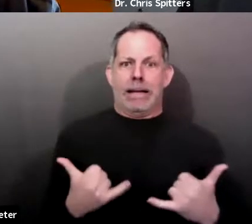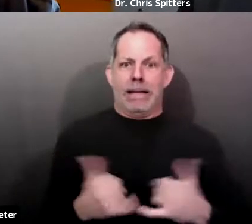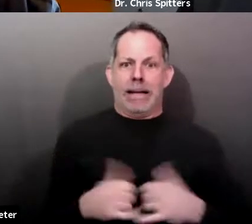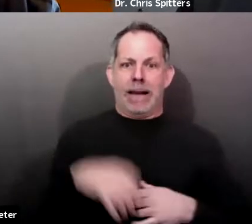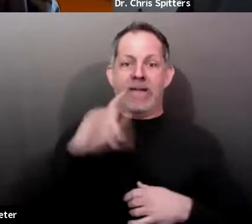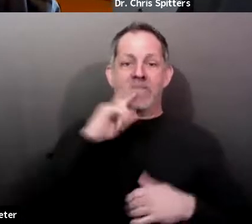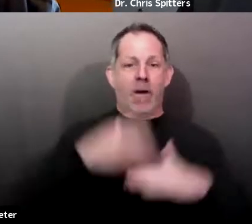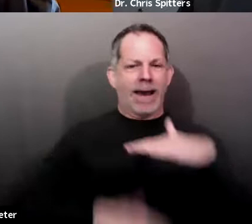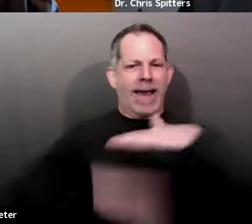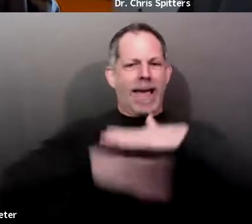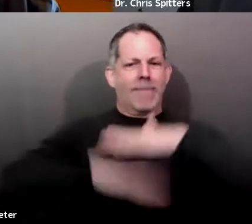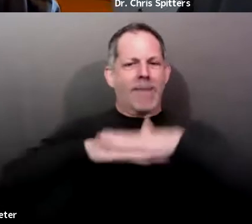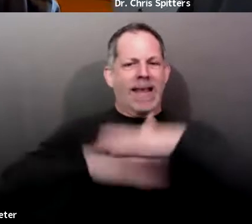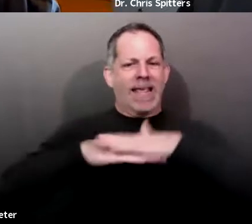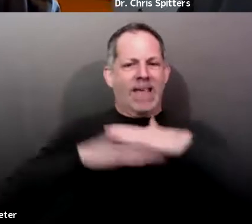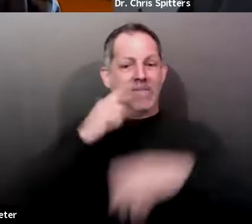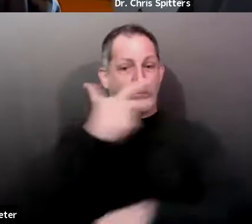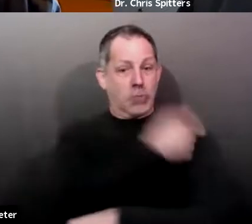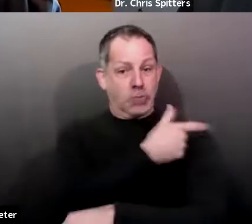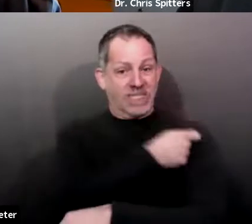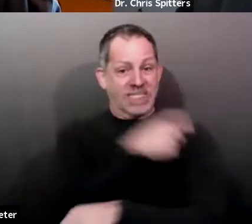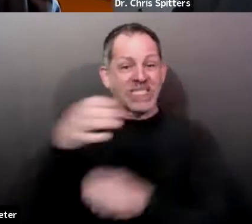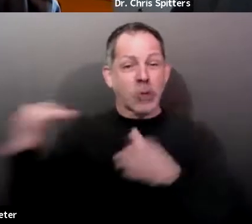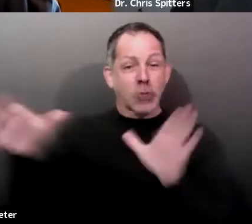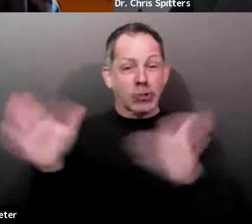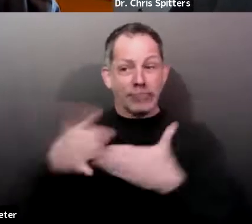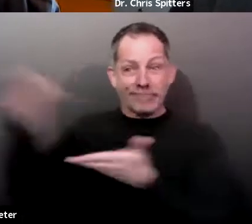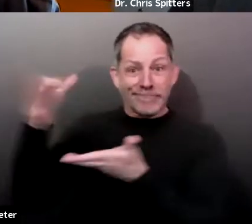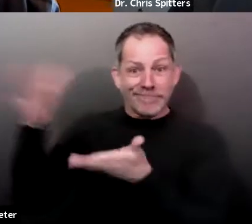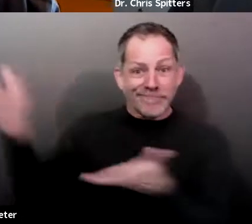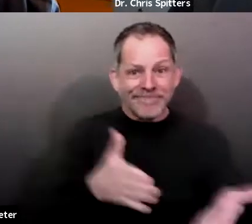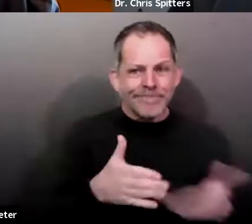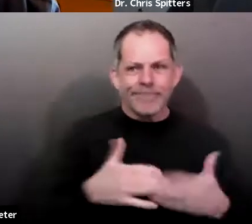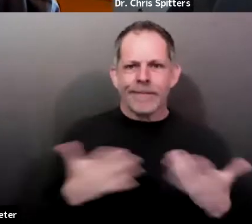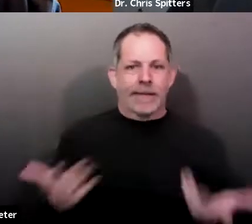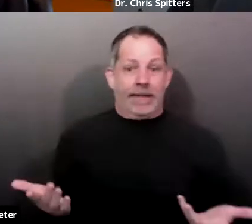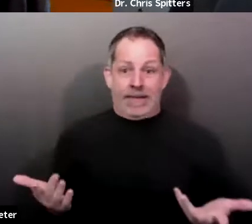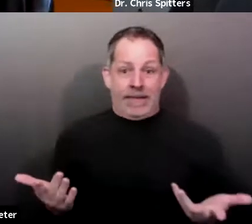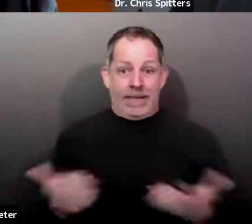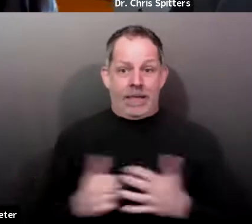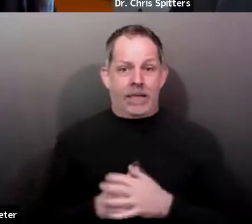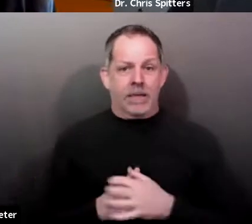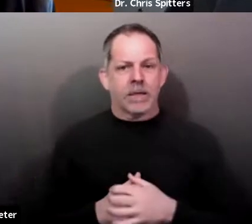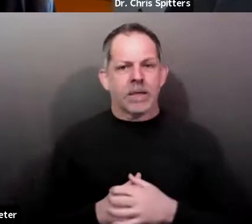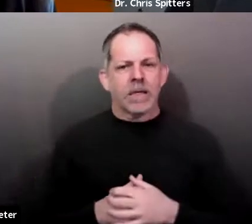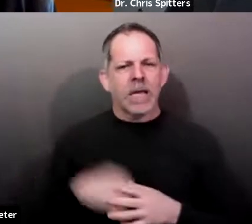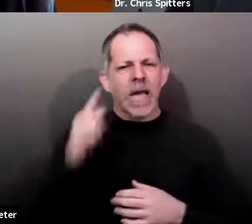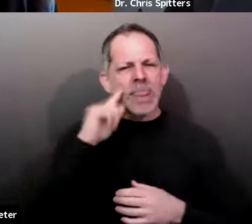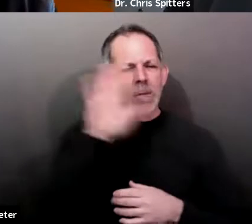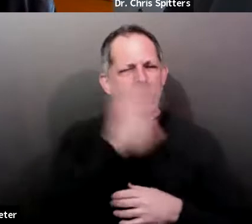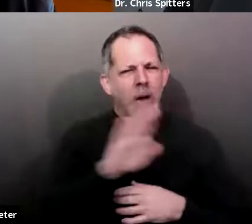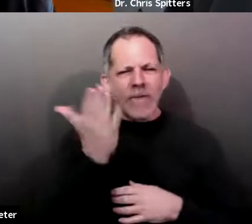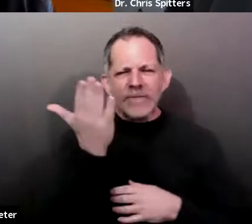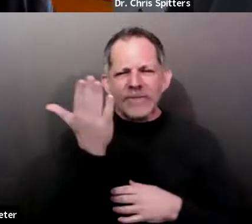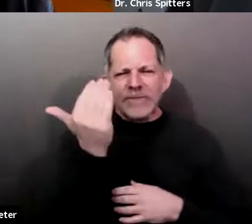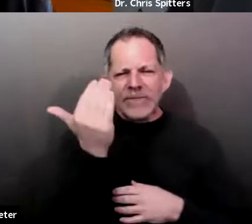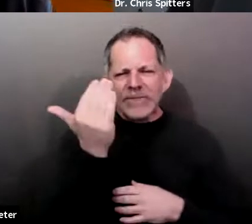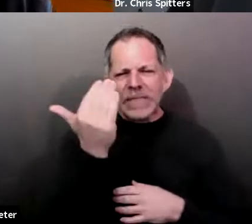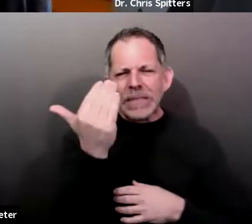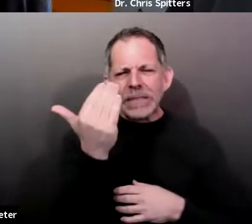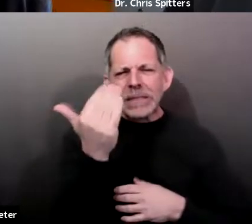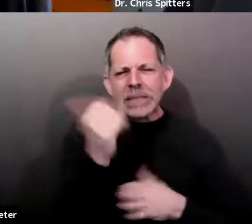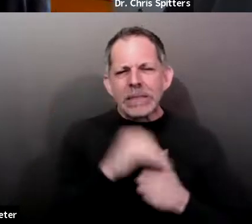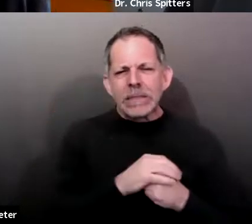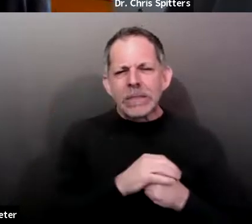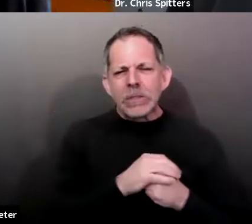week's allocation to the county for the week of the 15th through the 22nd